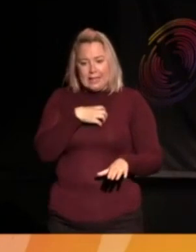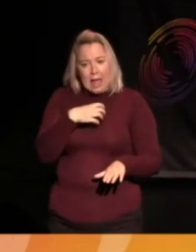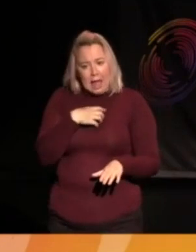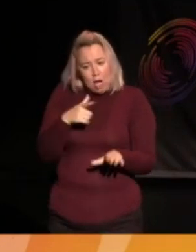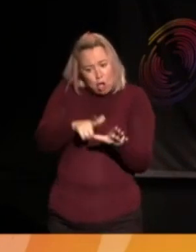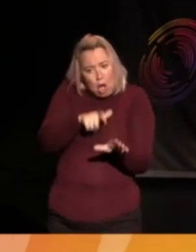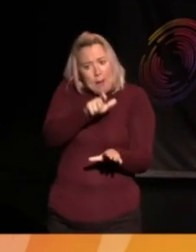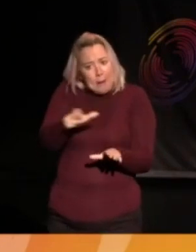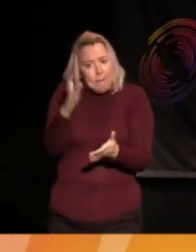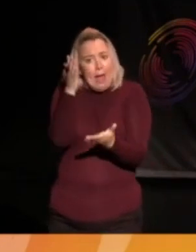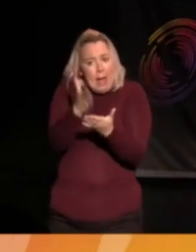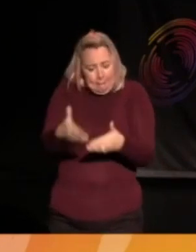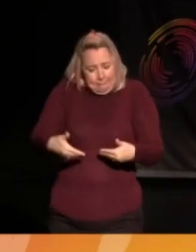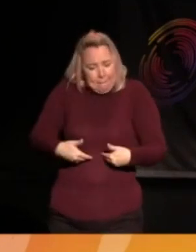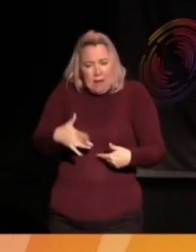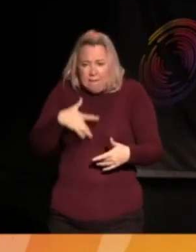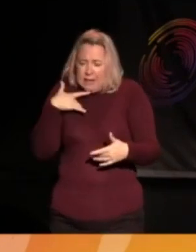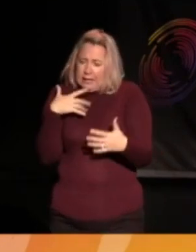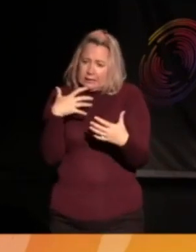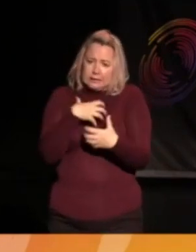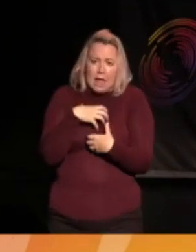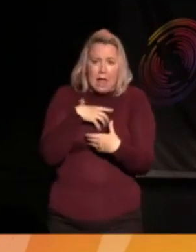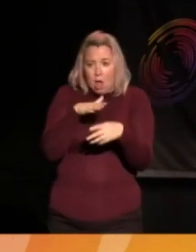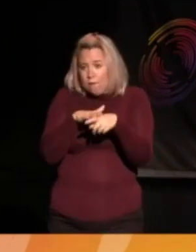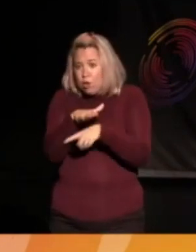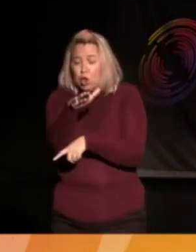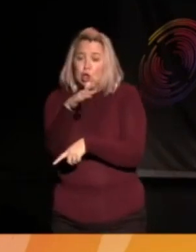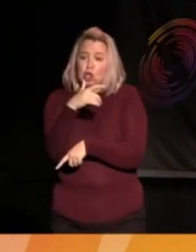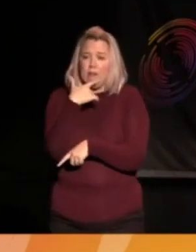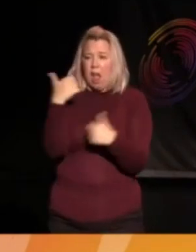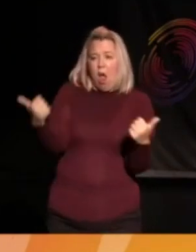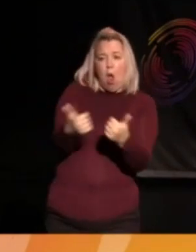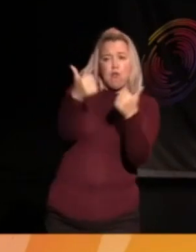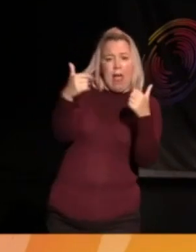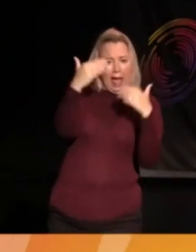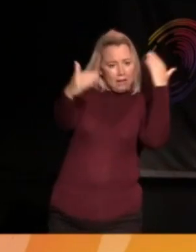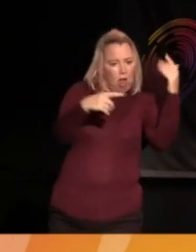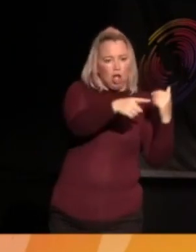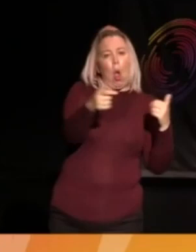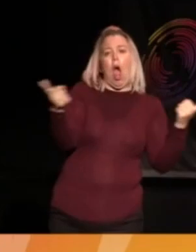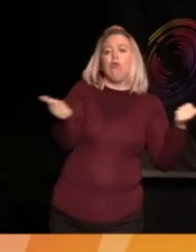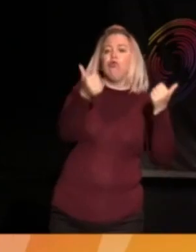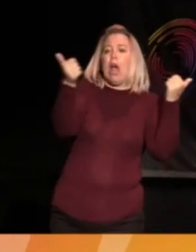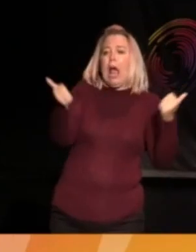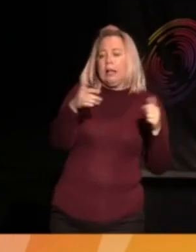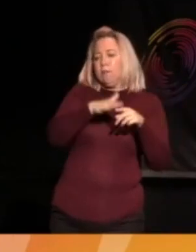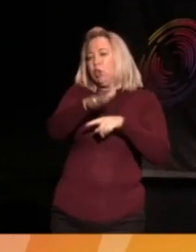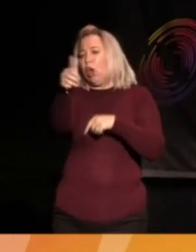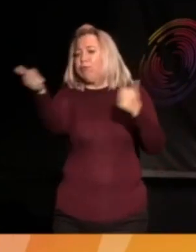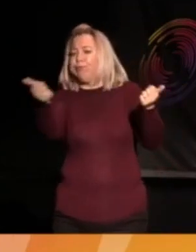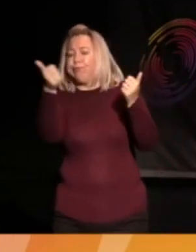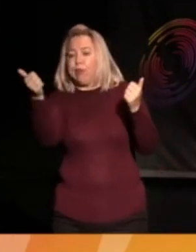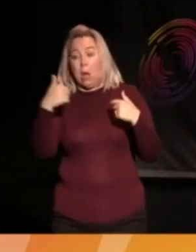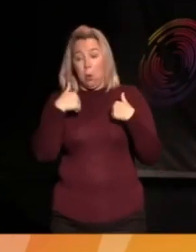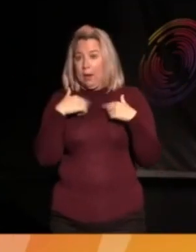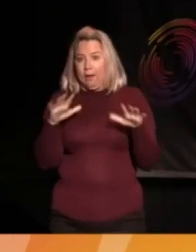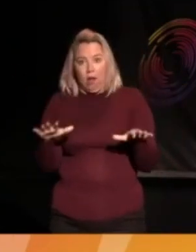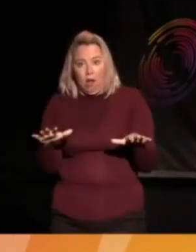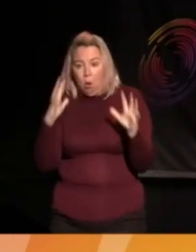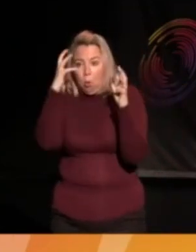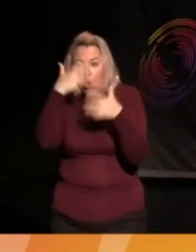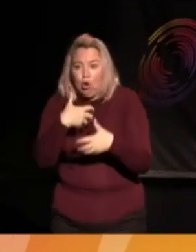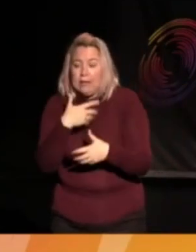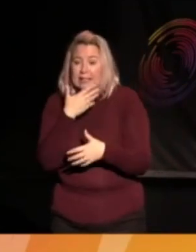young people, this is a real thing that our future, we can't take for granted anymore like adults can now. And it is motivated as something that we have to do. It's not a